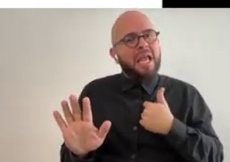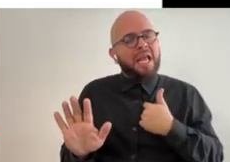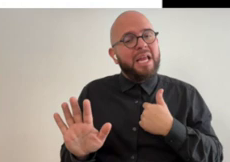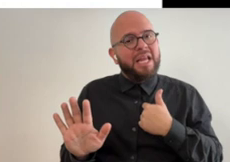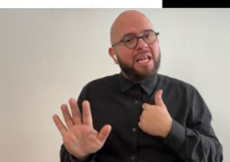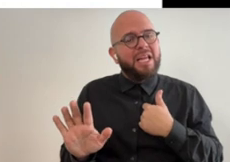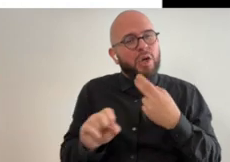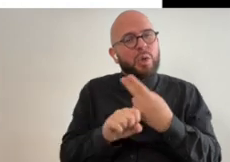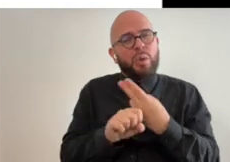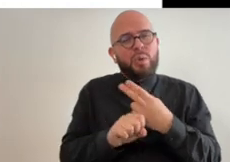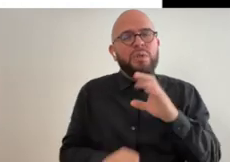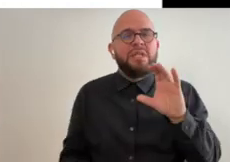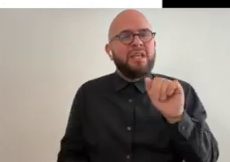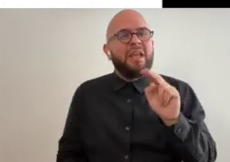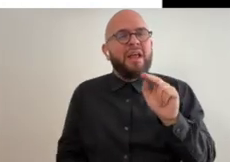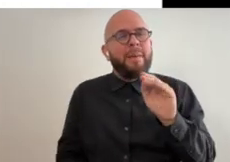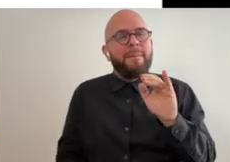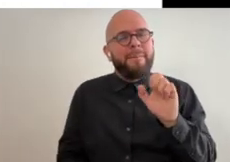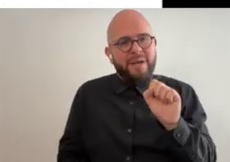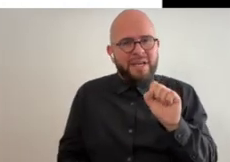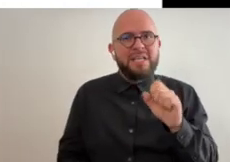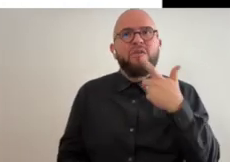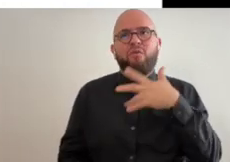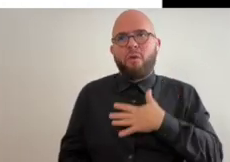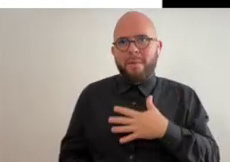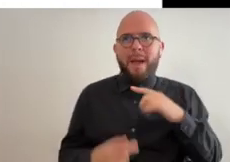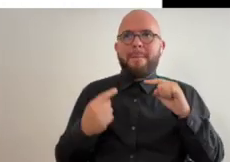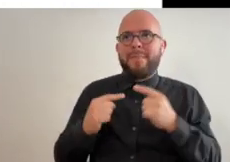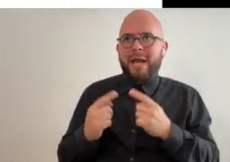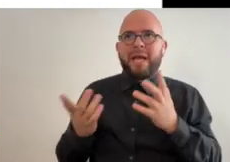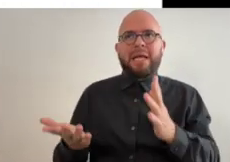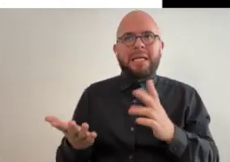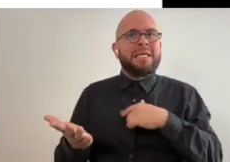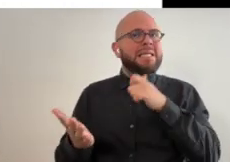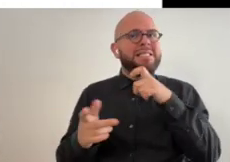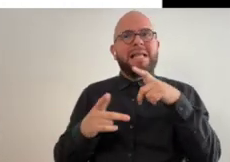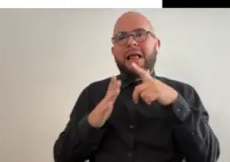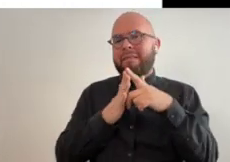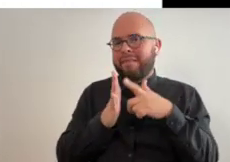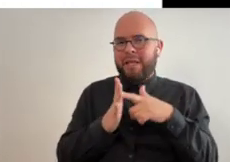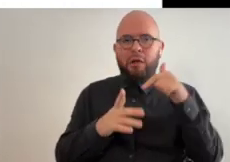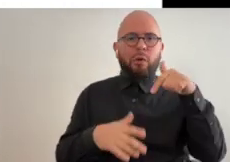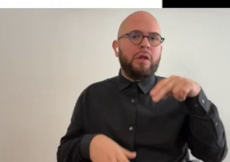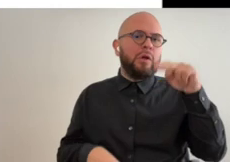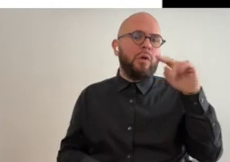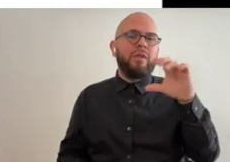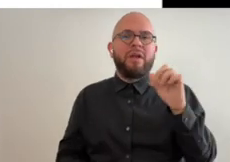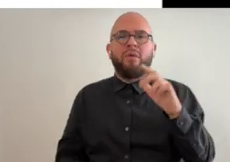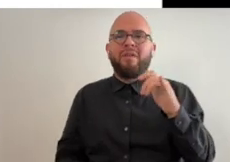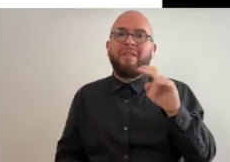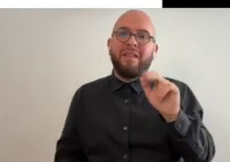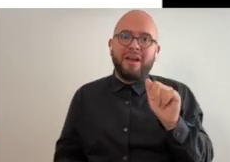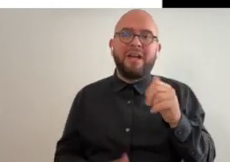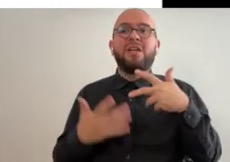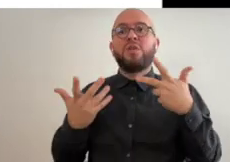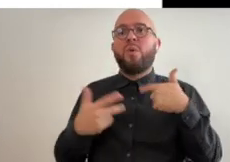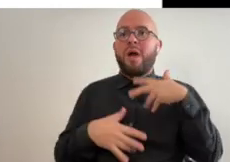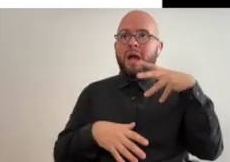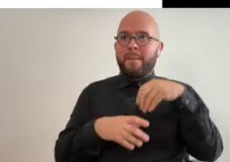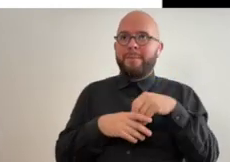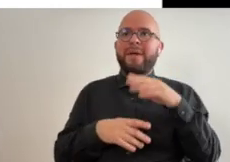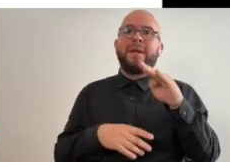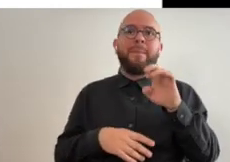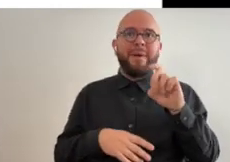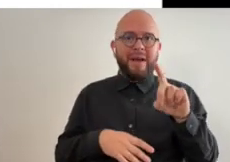i do you know i take use cannabis for my pain and it was it's not legal in north carolina and